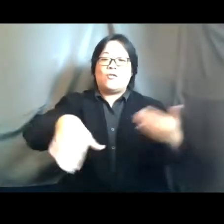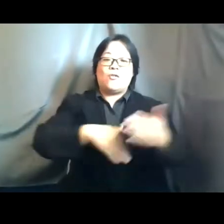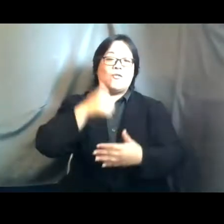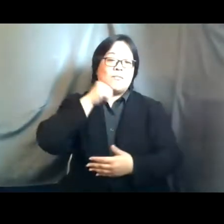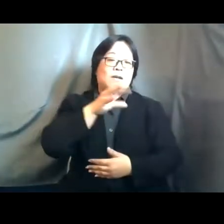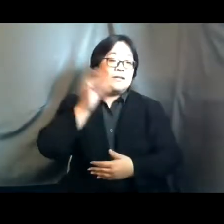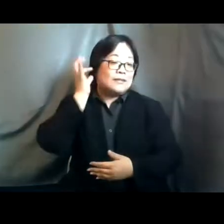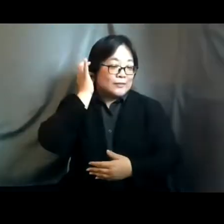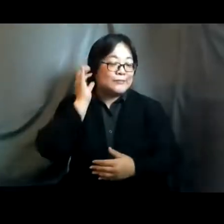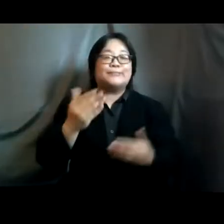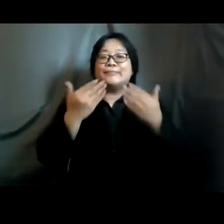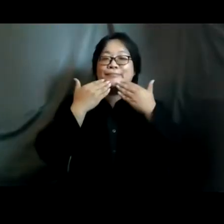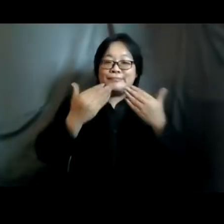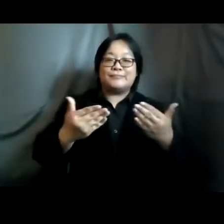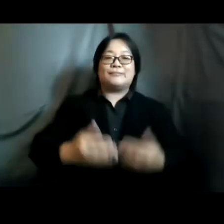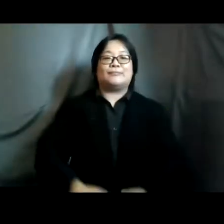thank you